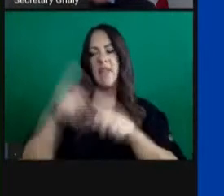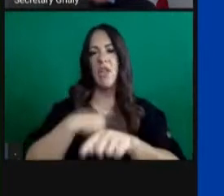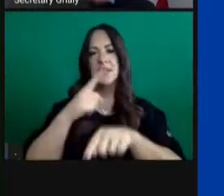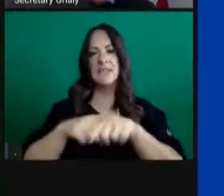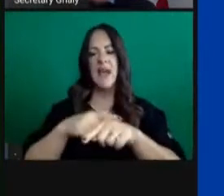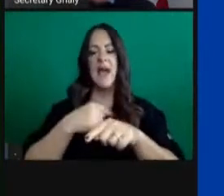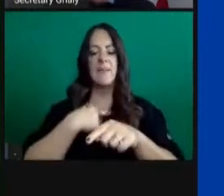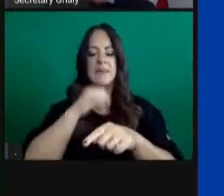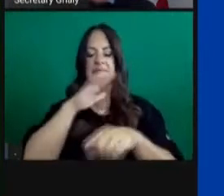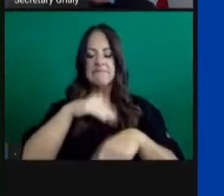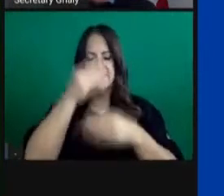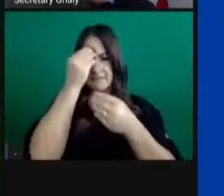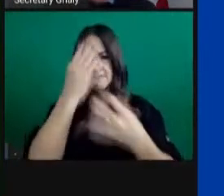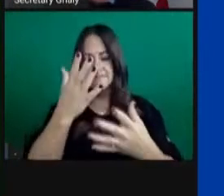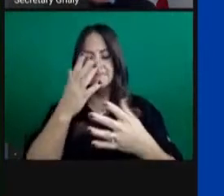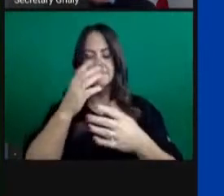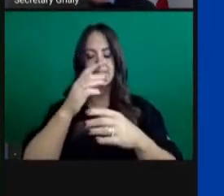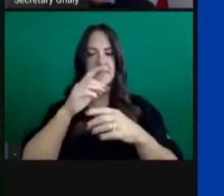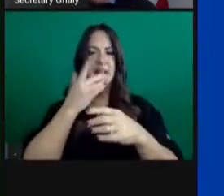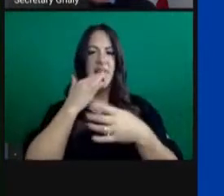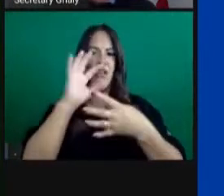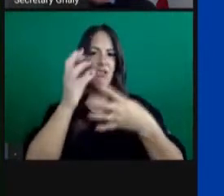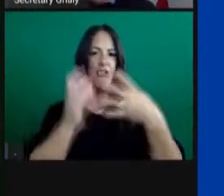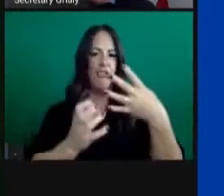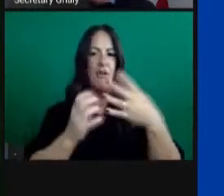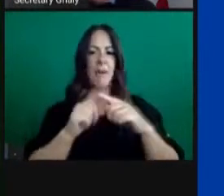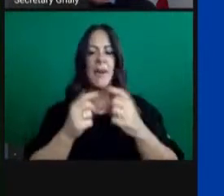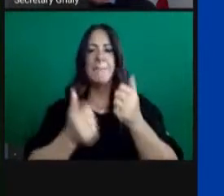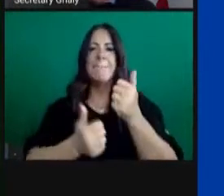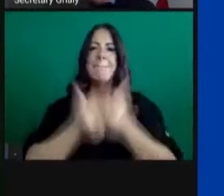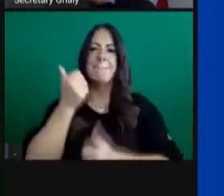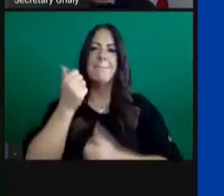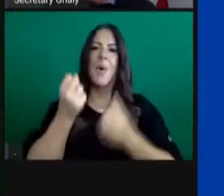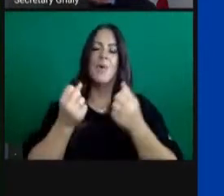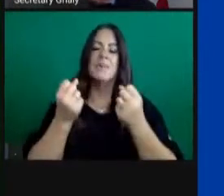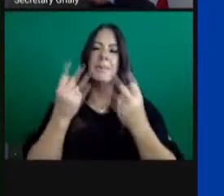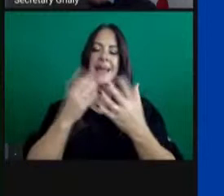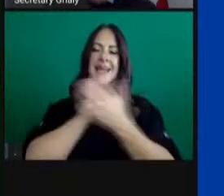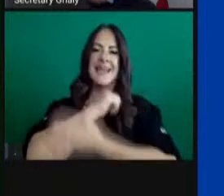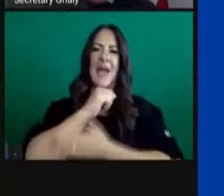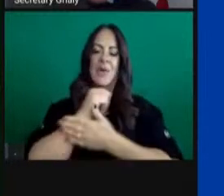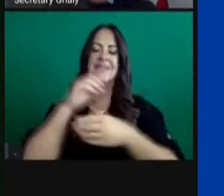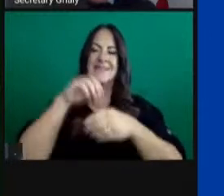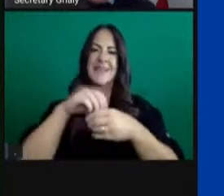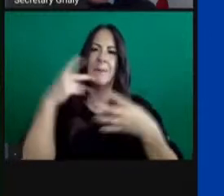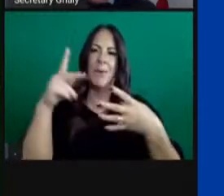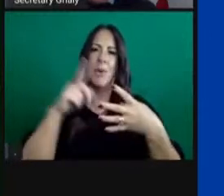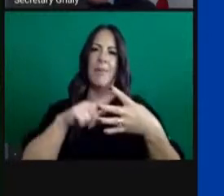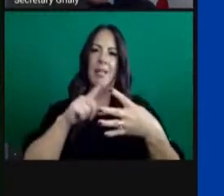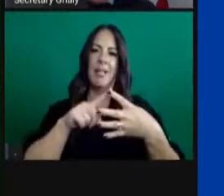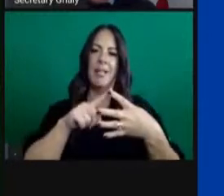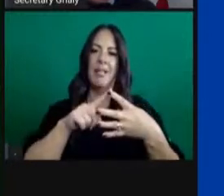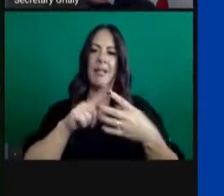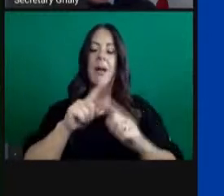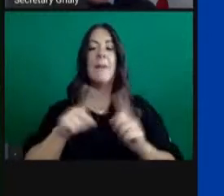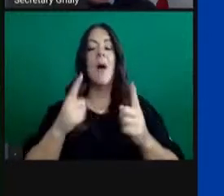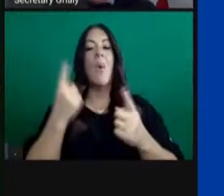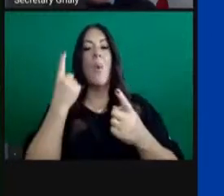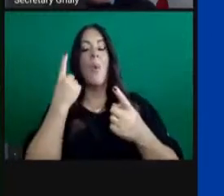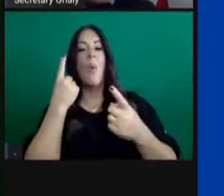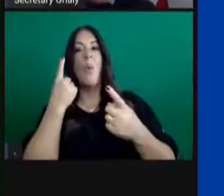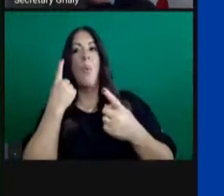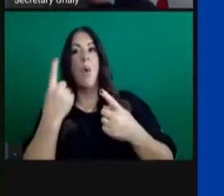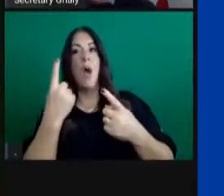county by county moving into the purple tier across the state. But today, there is one county,